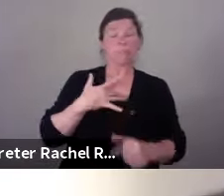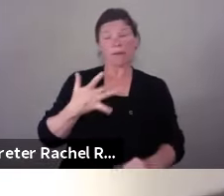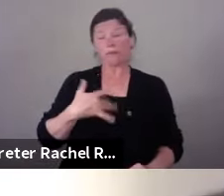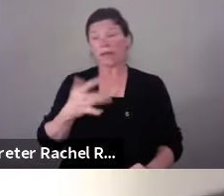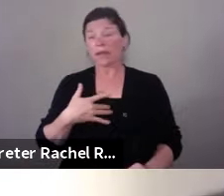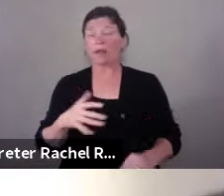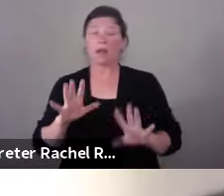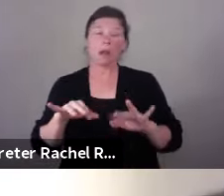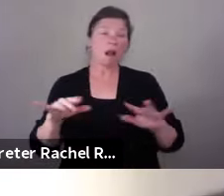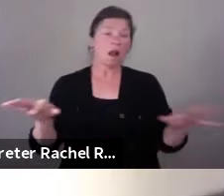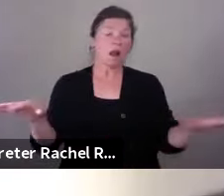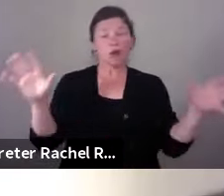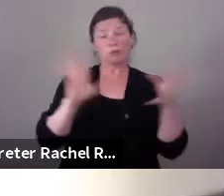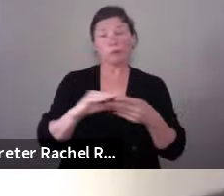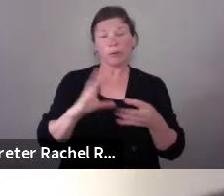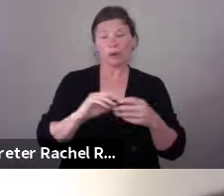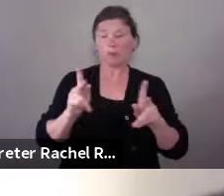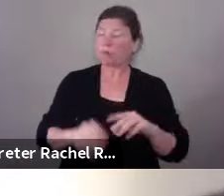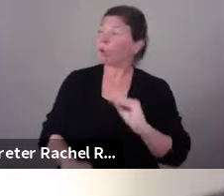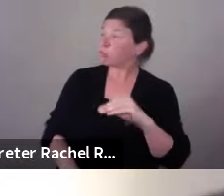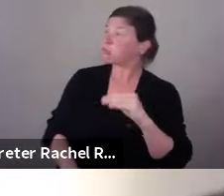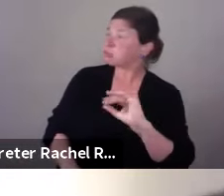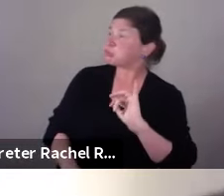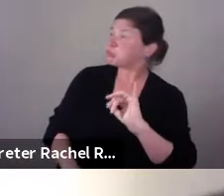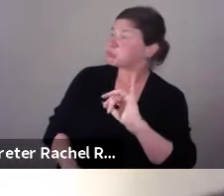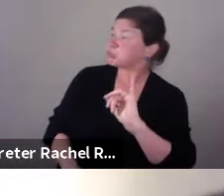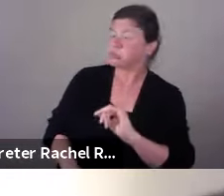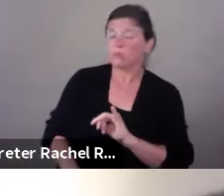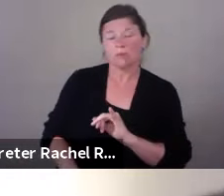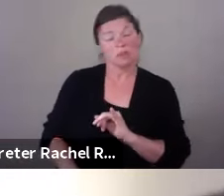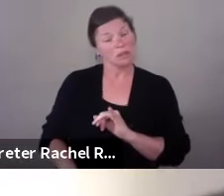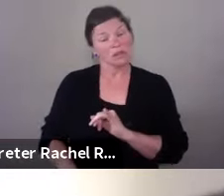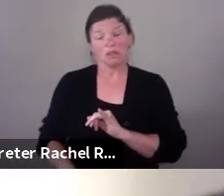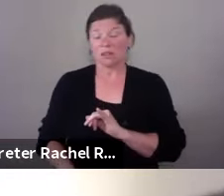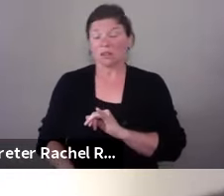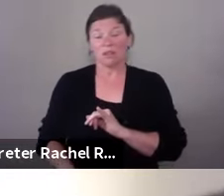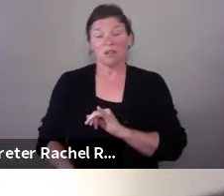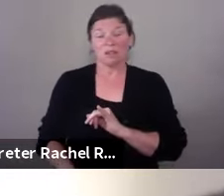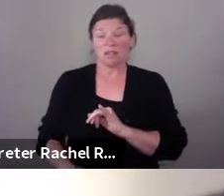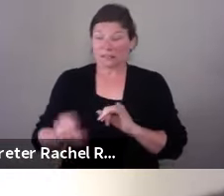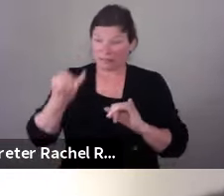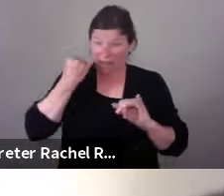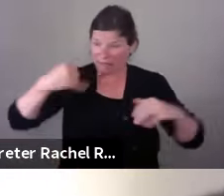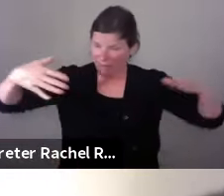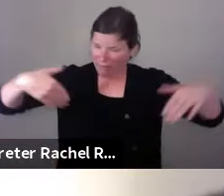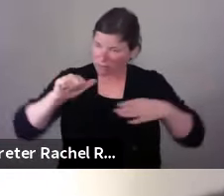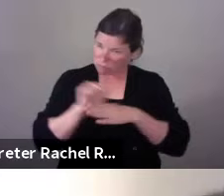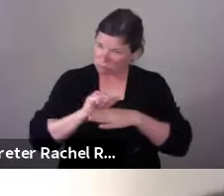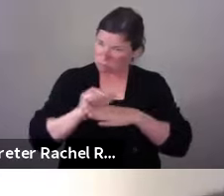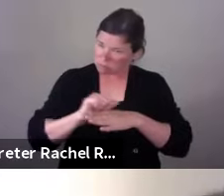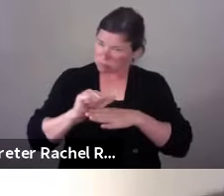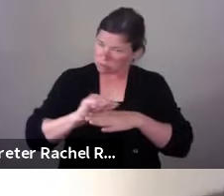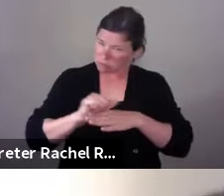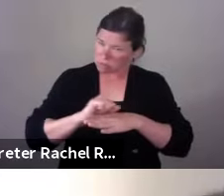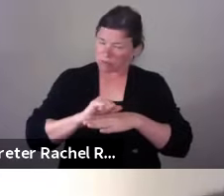across, but sometimes if you haven't practiced how to do that, when you're doing